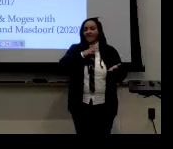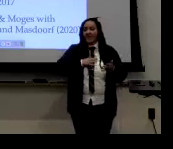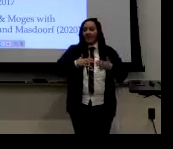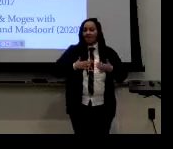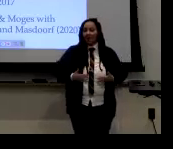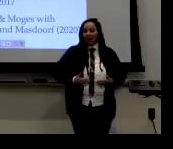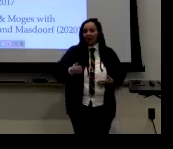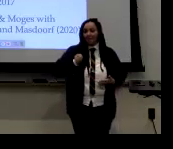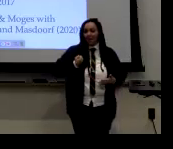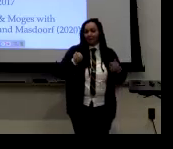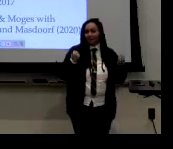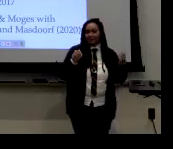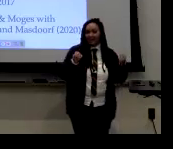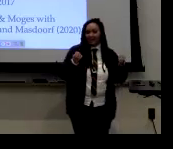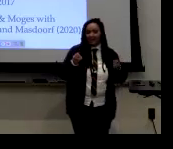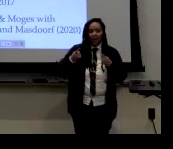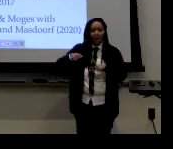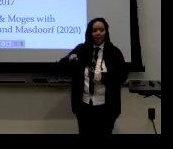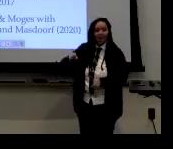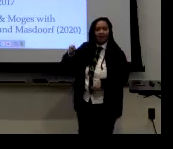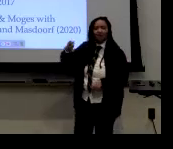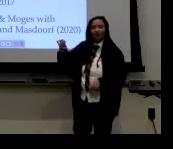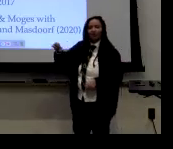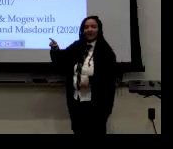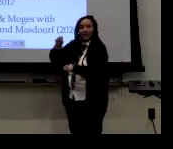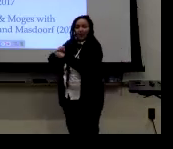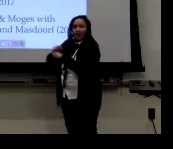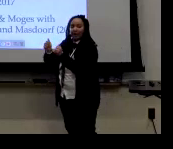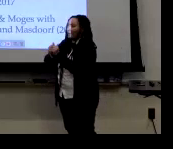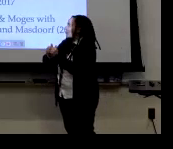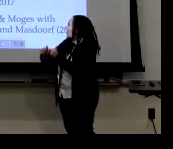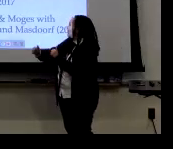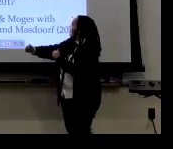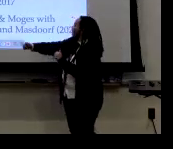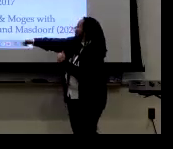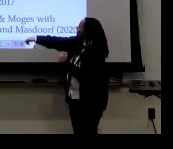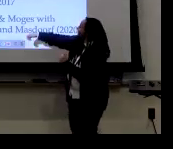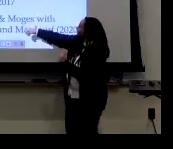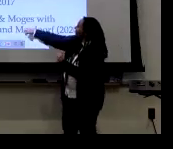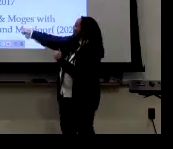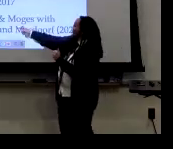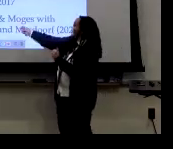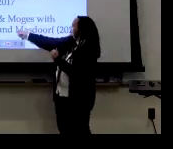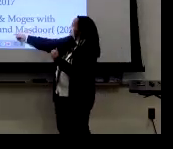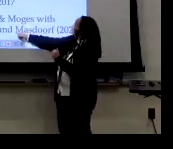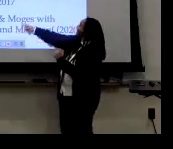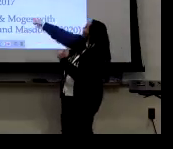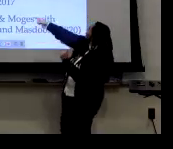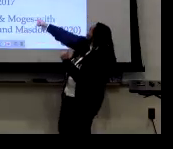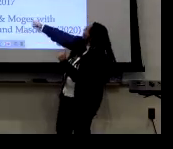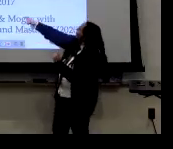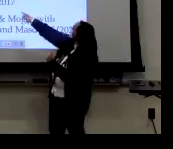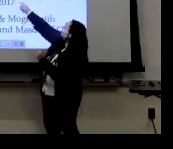And that was about female bodied masculine signers. And she worked with, um,